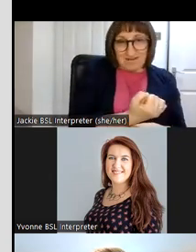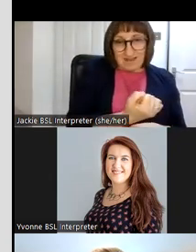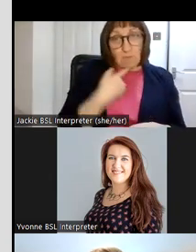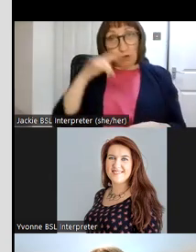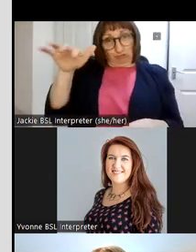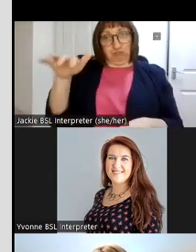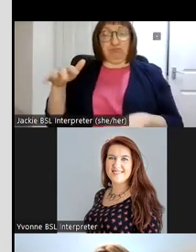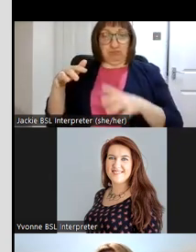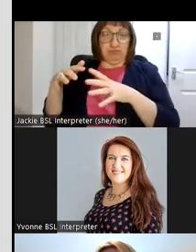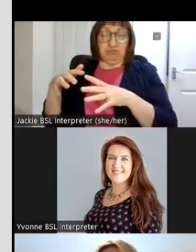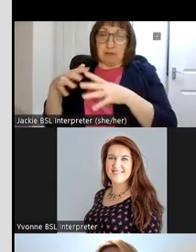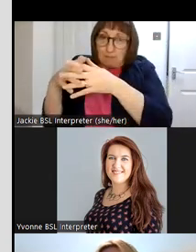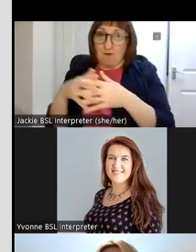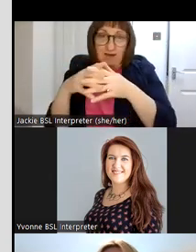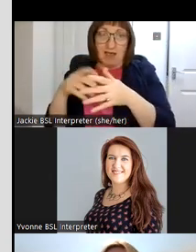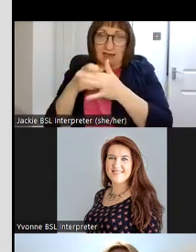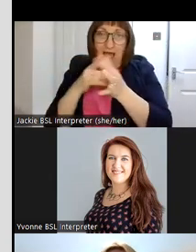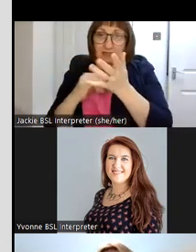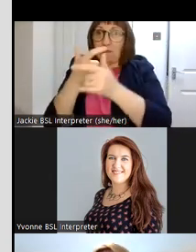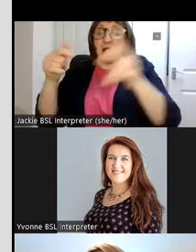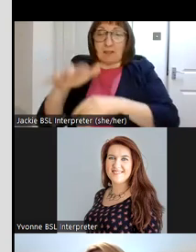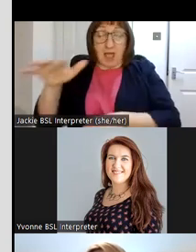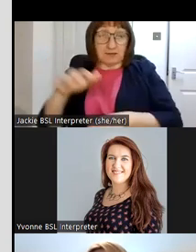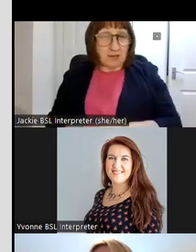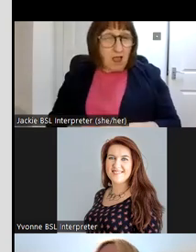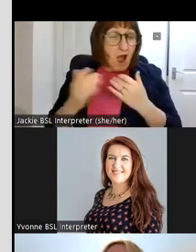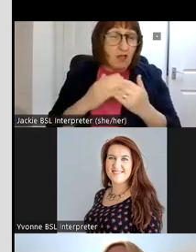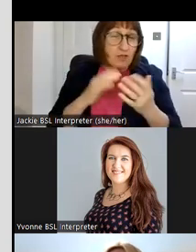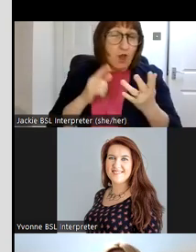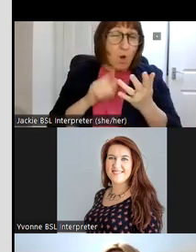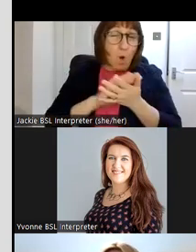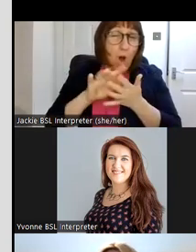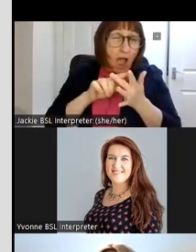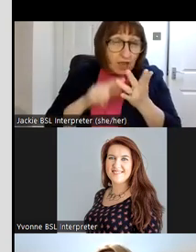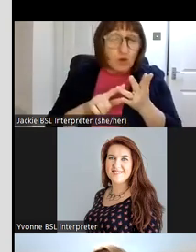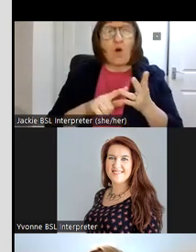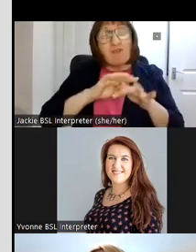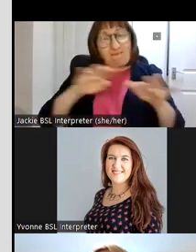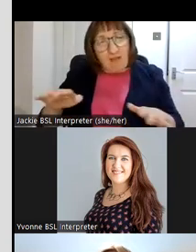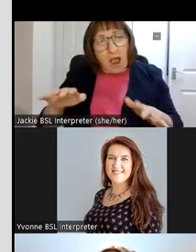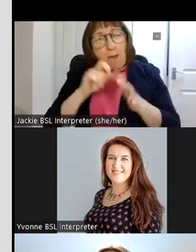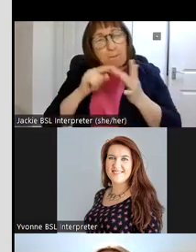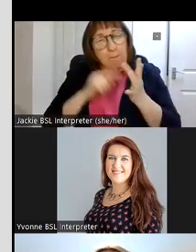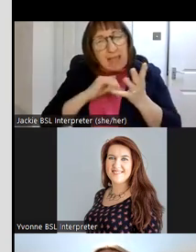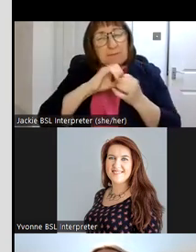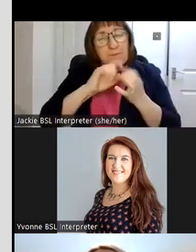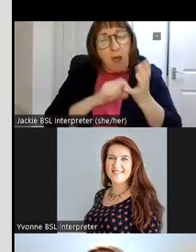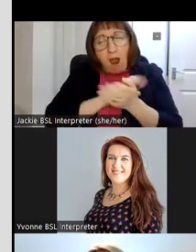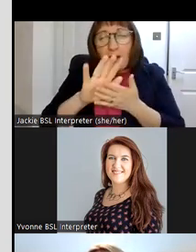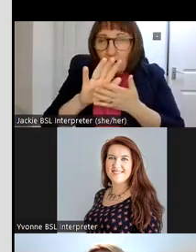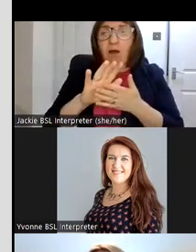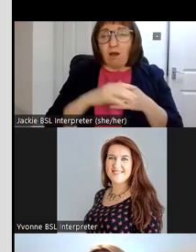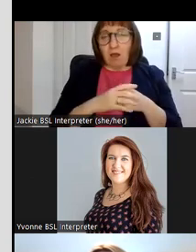of land in kansas uh other areas ohio river valley and pittsburgh but it's it's showing up um